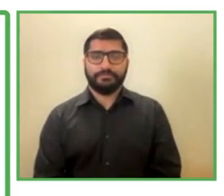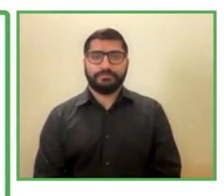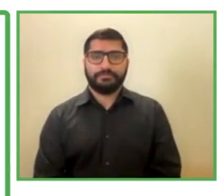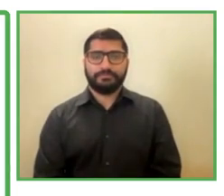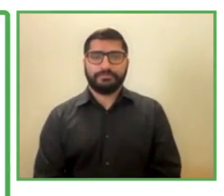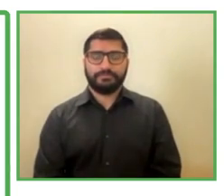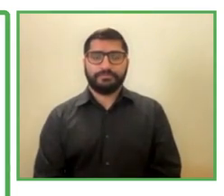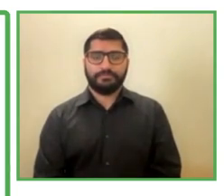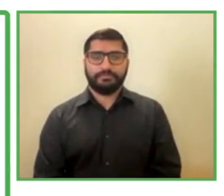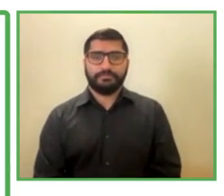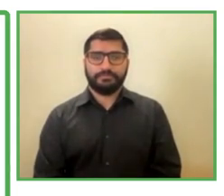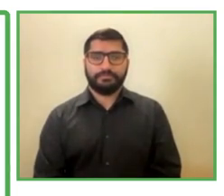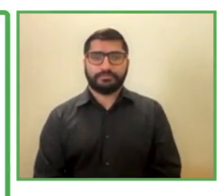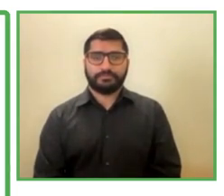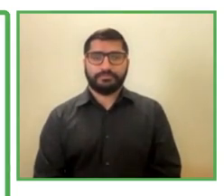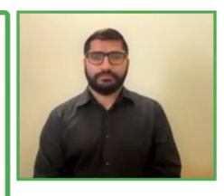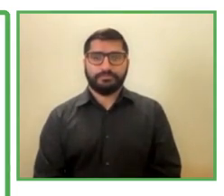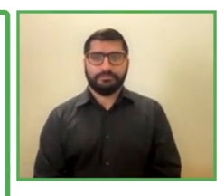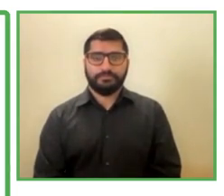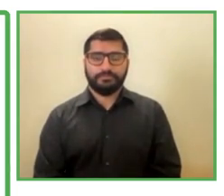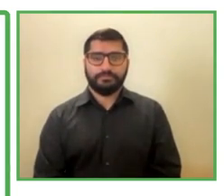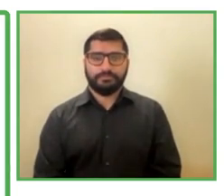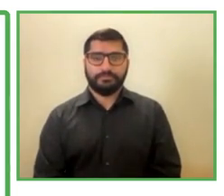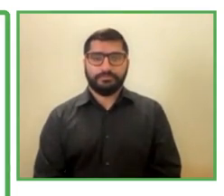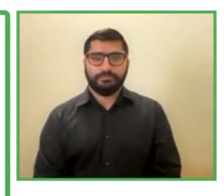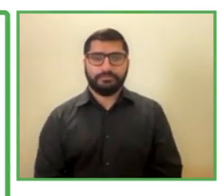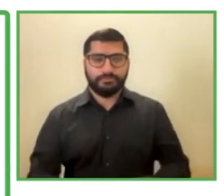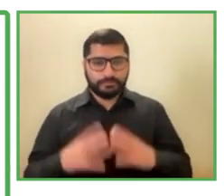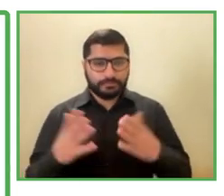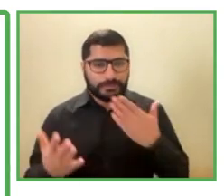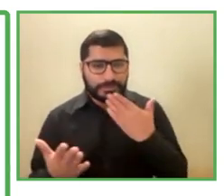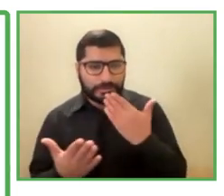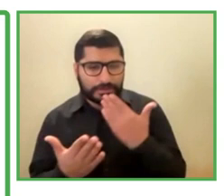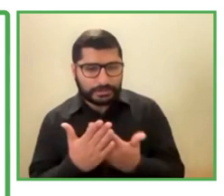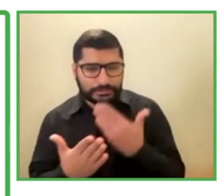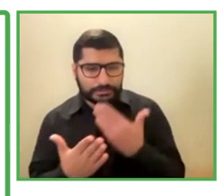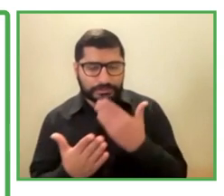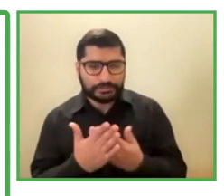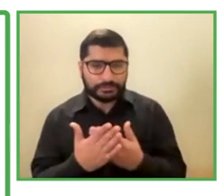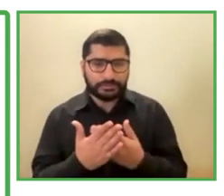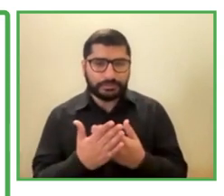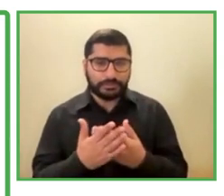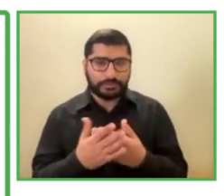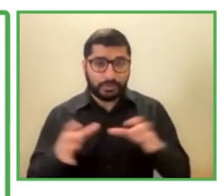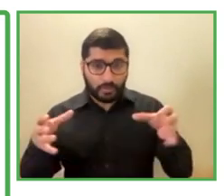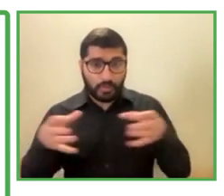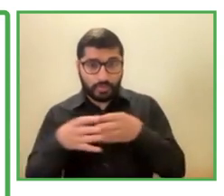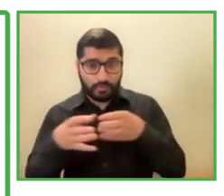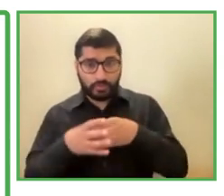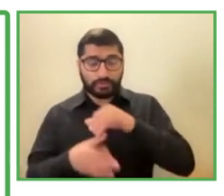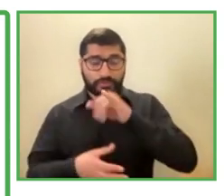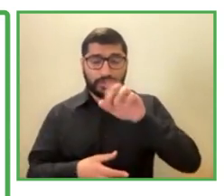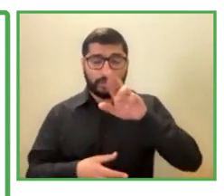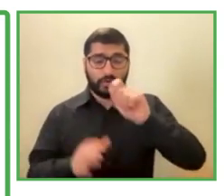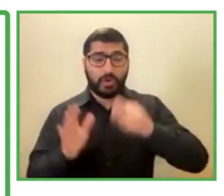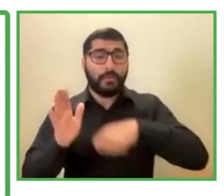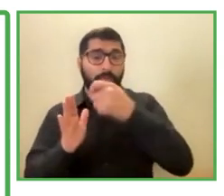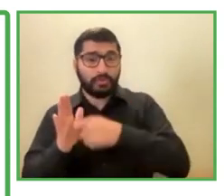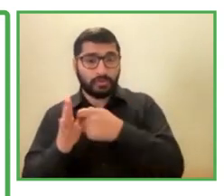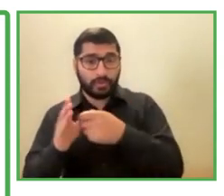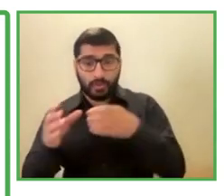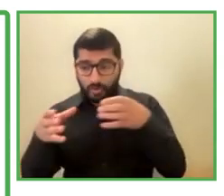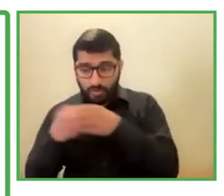Thank you. Thanks so much, Zero Project team for organizing this. It's pleasure to share our experiences